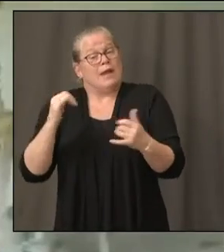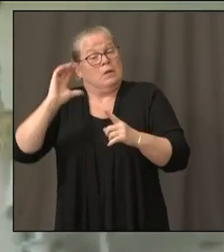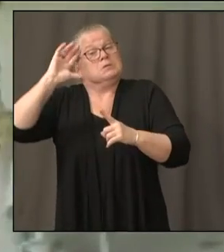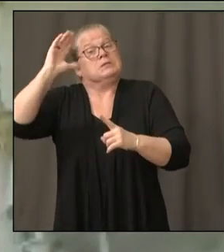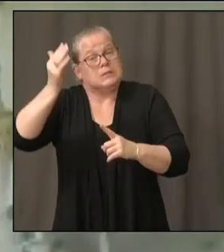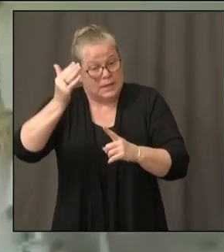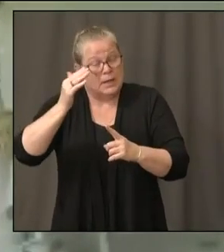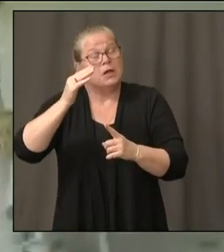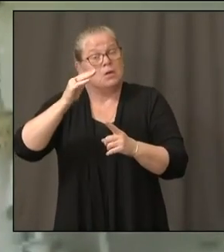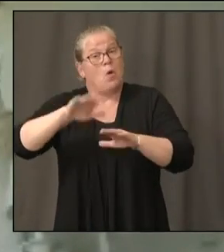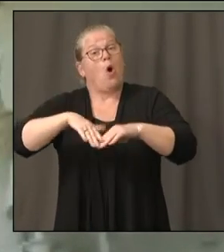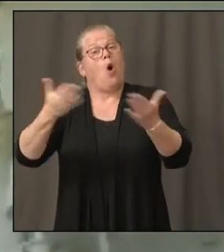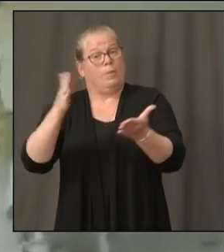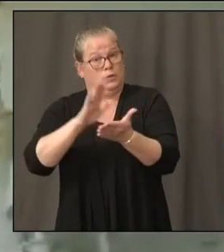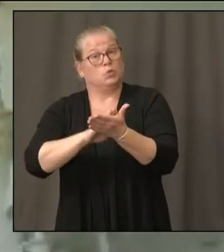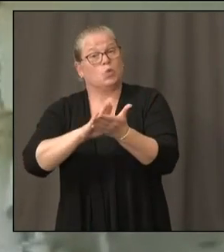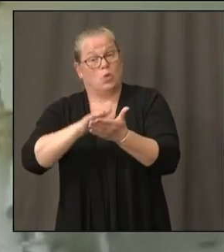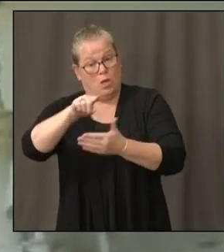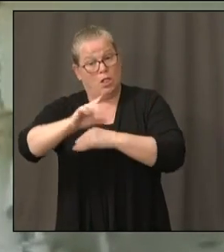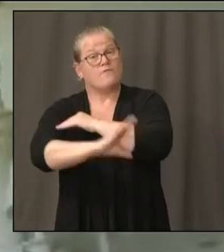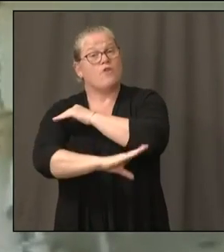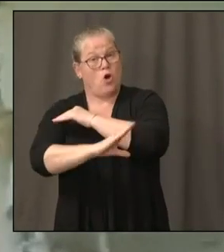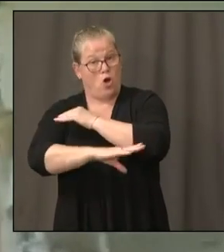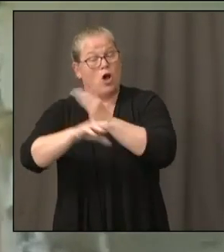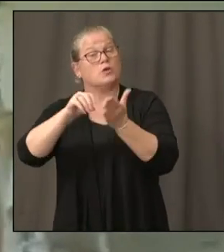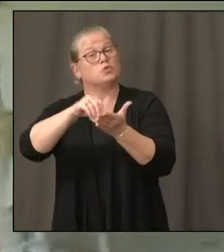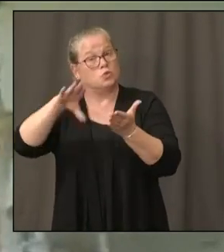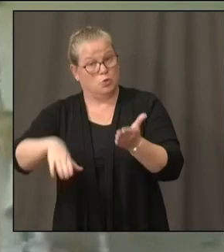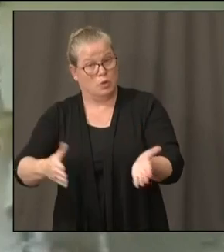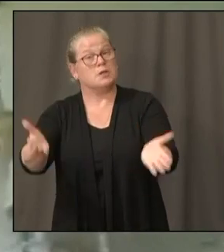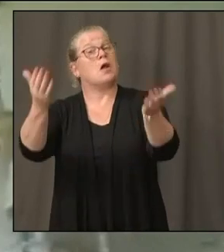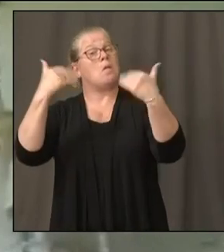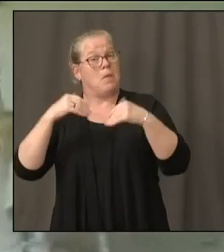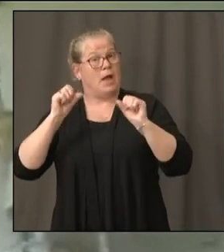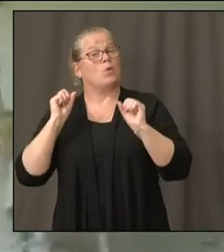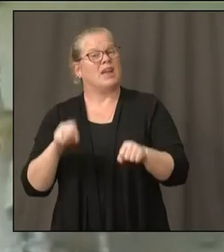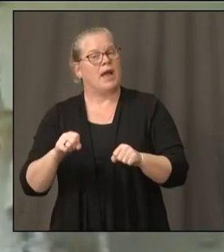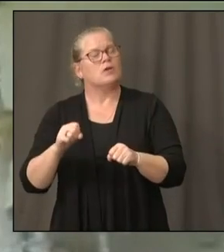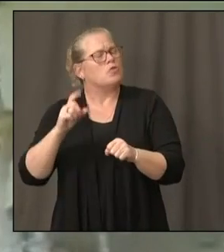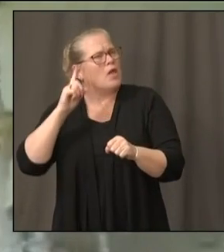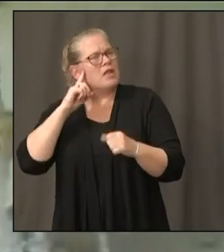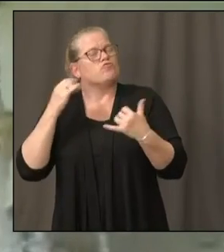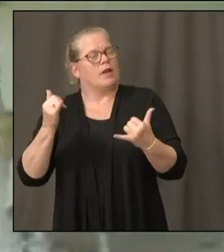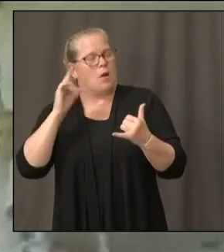I think we need to prepare as if that is what will happen.